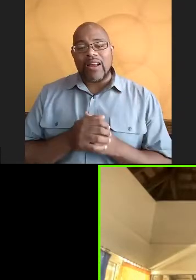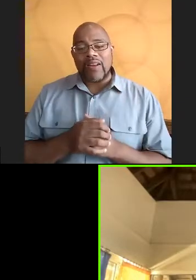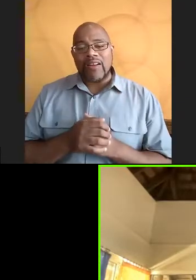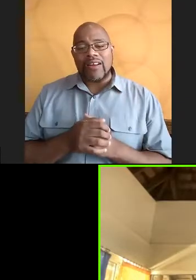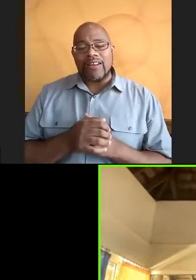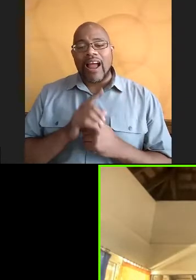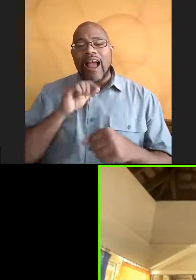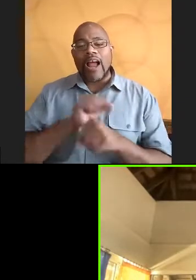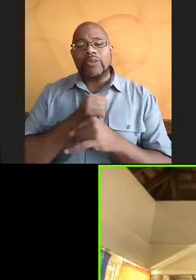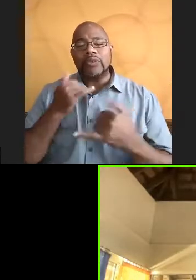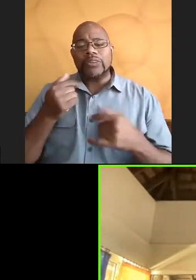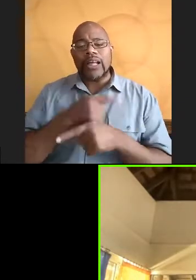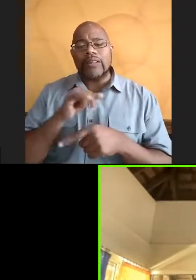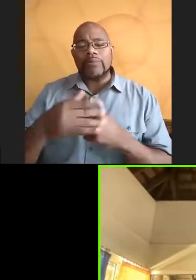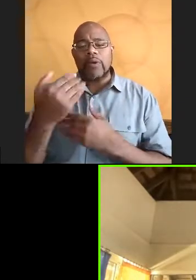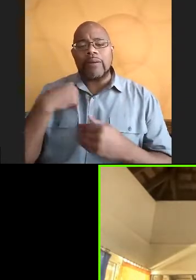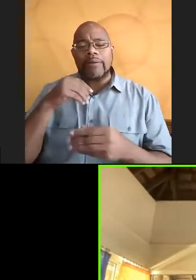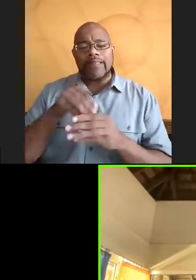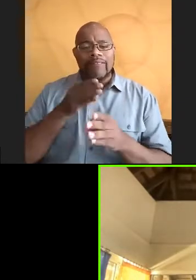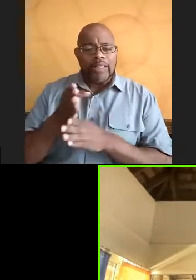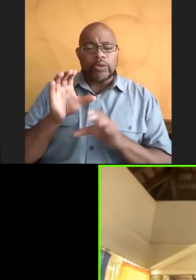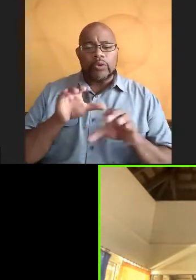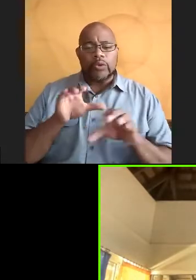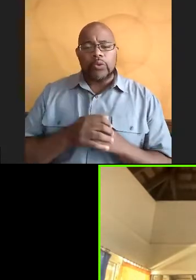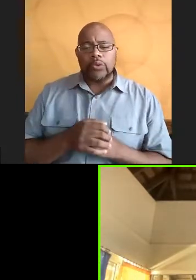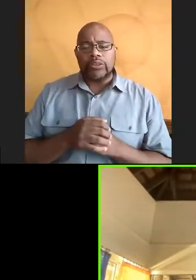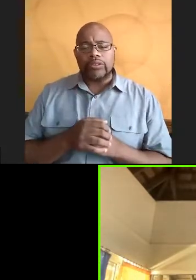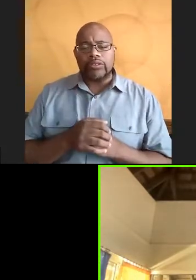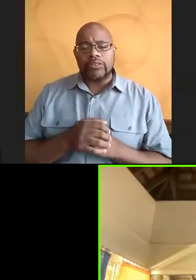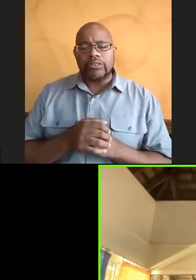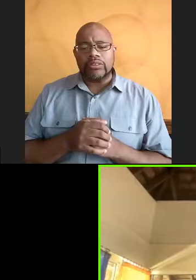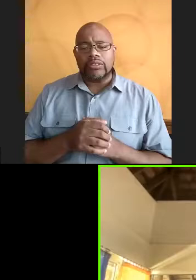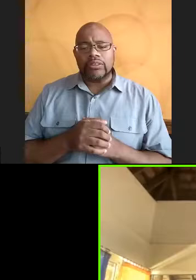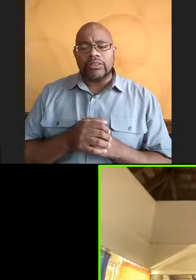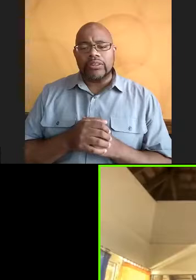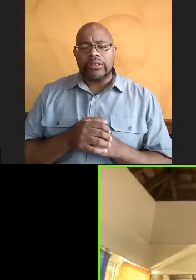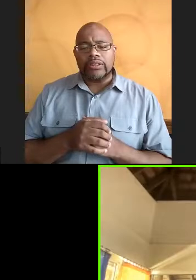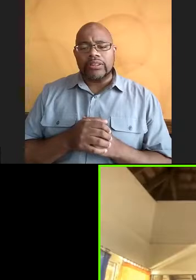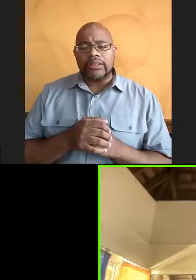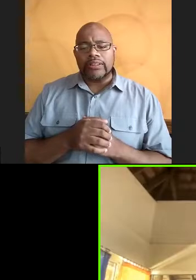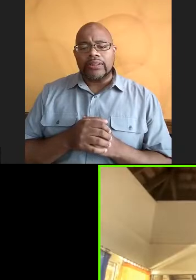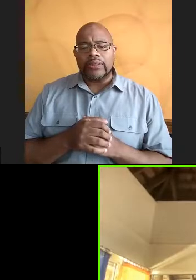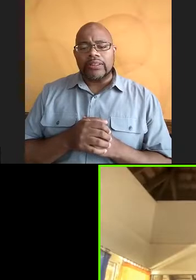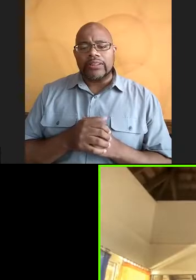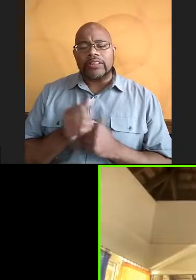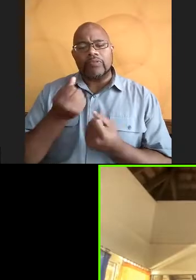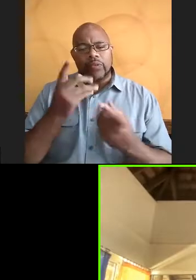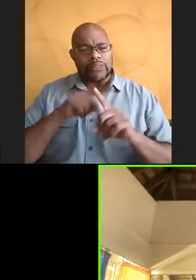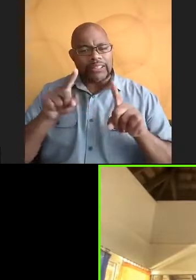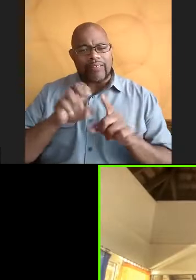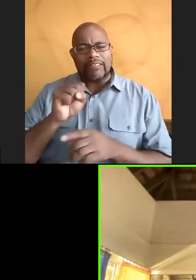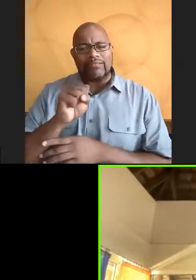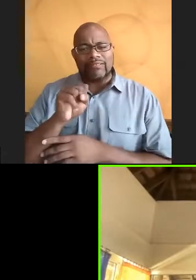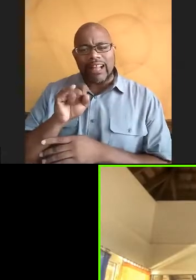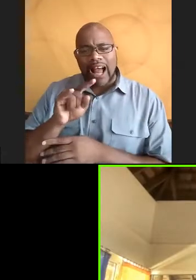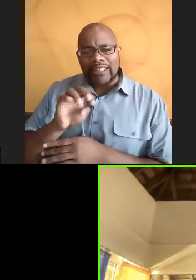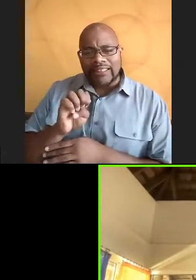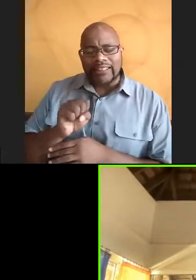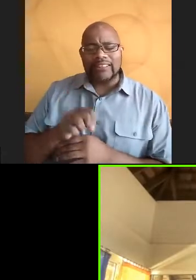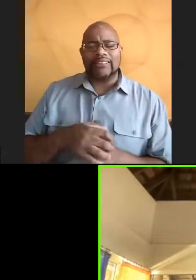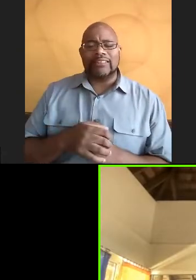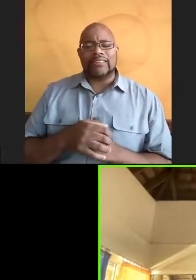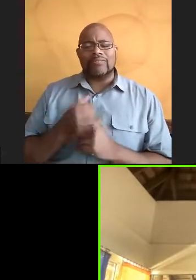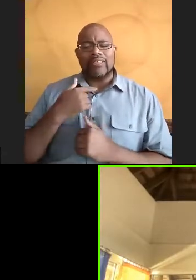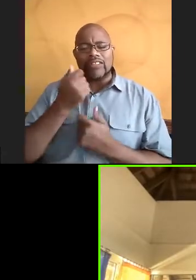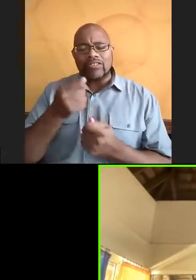today, this morning, I was in the field doing a herbivory bioassay at a couple of different sites. Yeah, I'm really